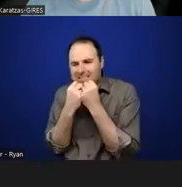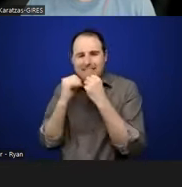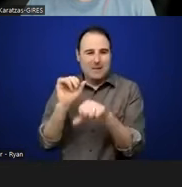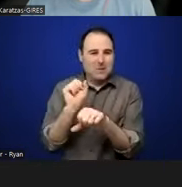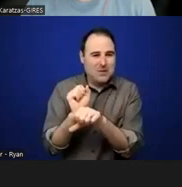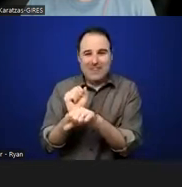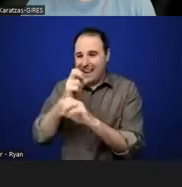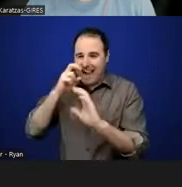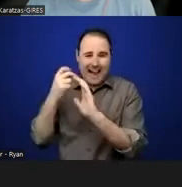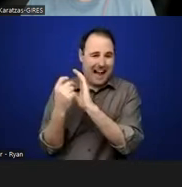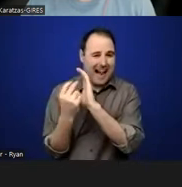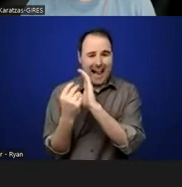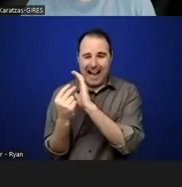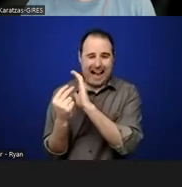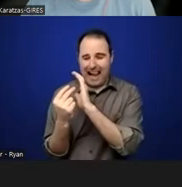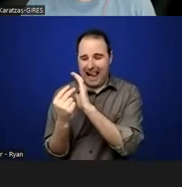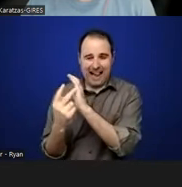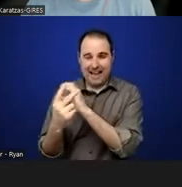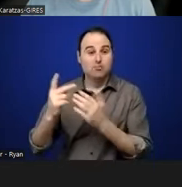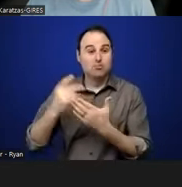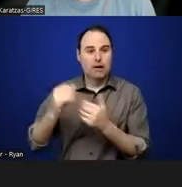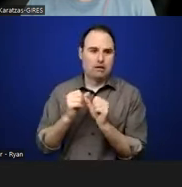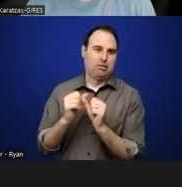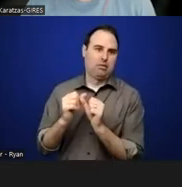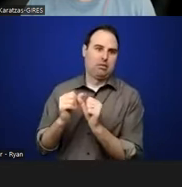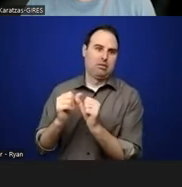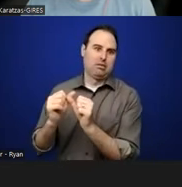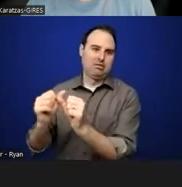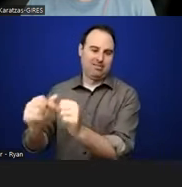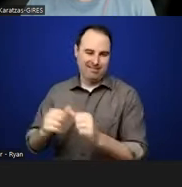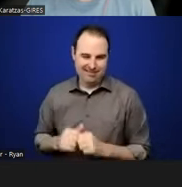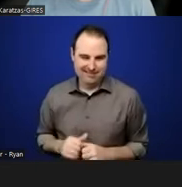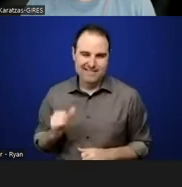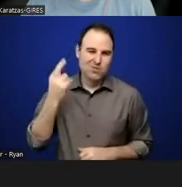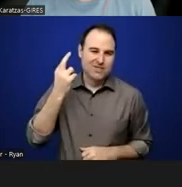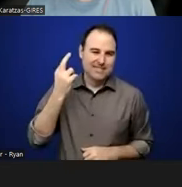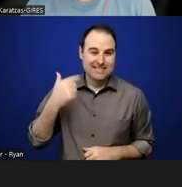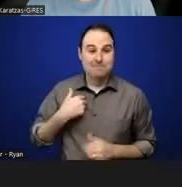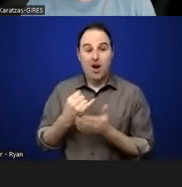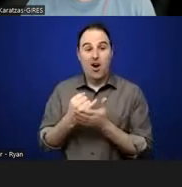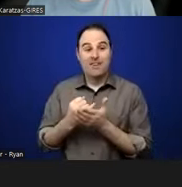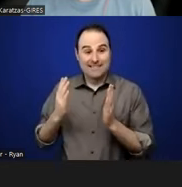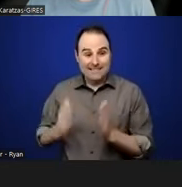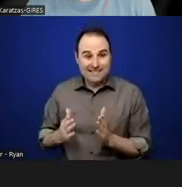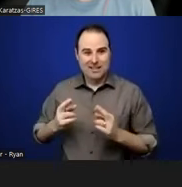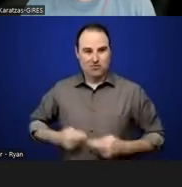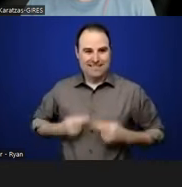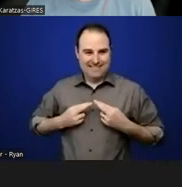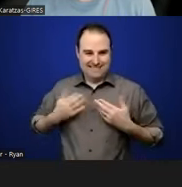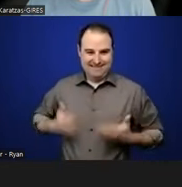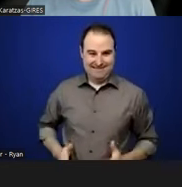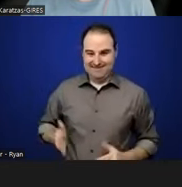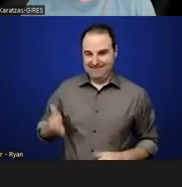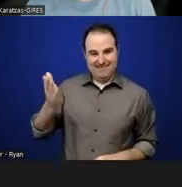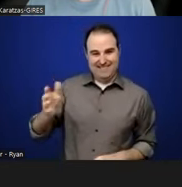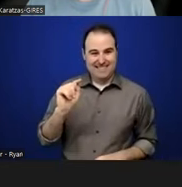that it's almost like the project continues on for a long time, which is why I've been the artist and resident at TAVP for like 10 years. Every year we're like,